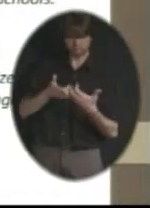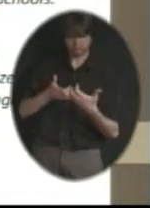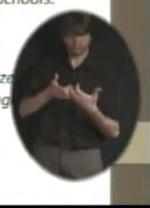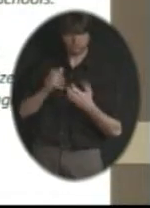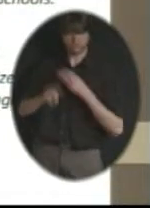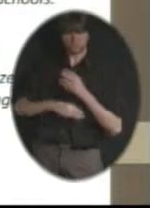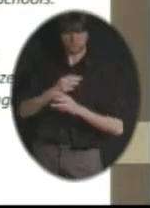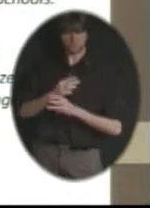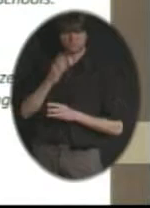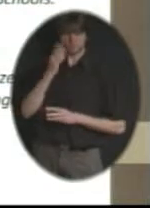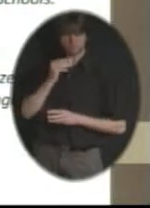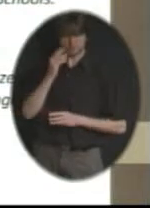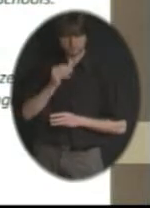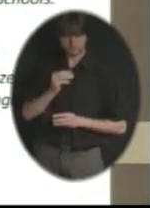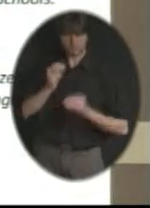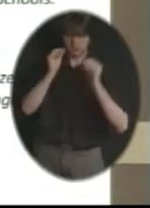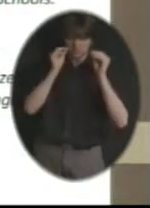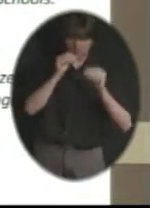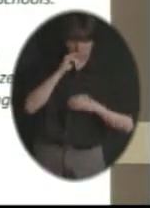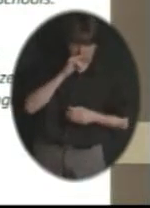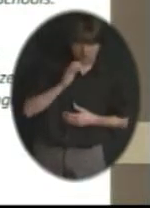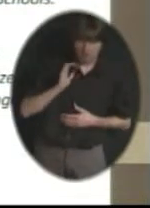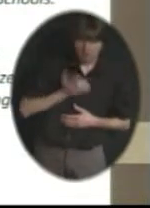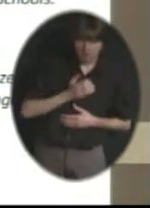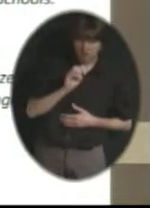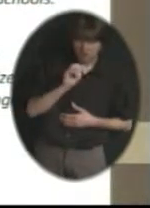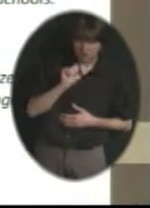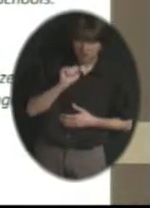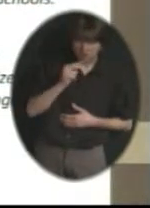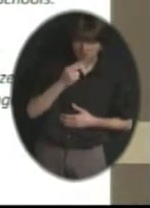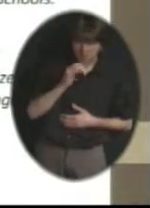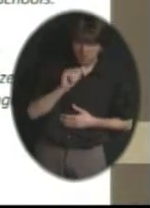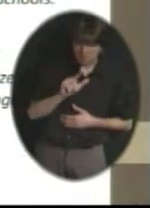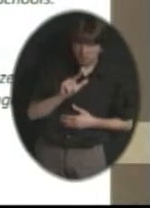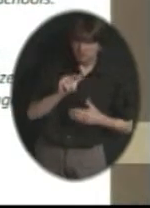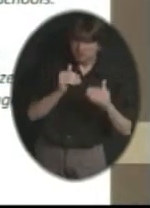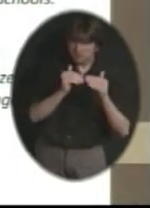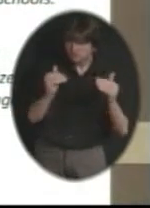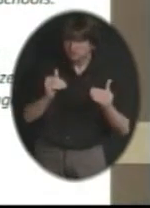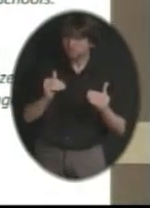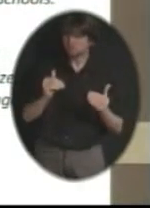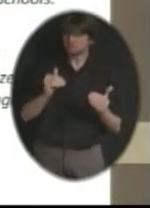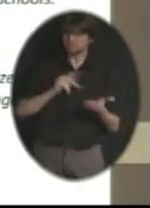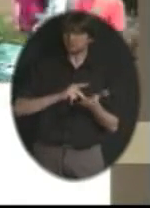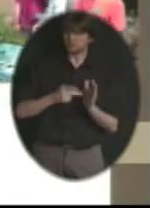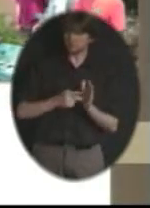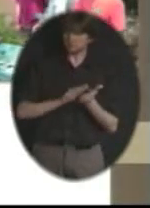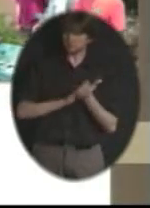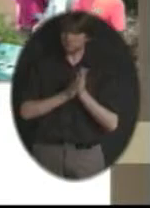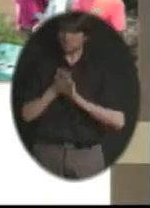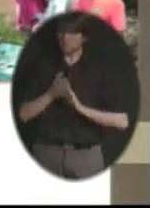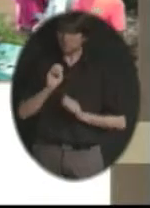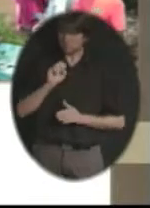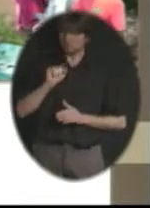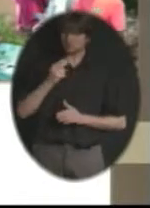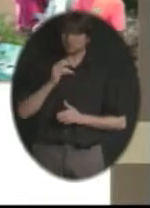with our kids, teach our kids about ethical standards and what it means to be ethical adults in our world.